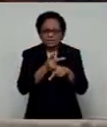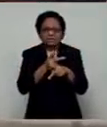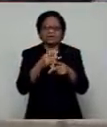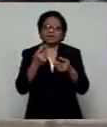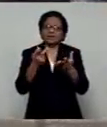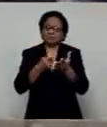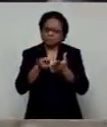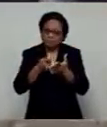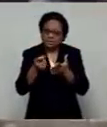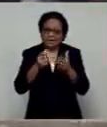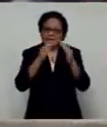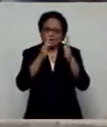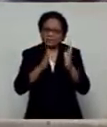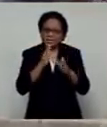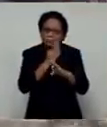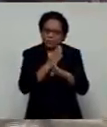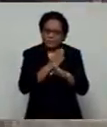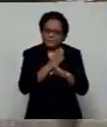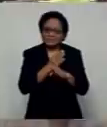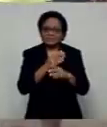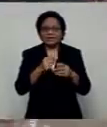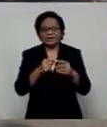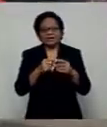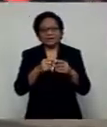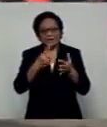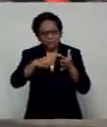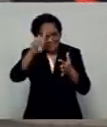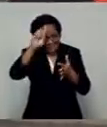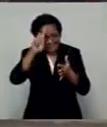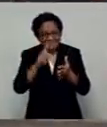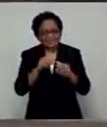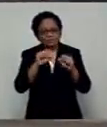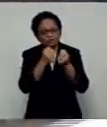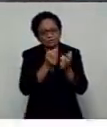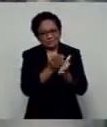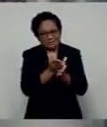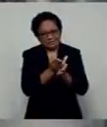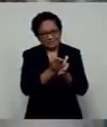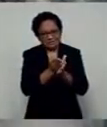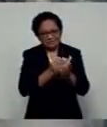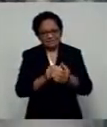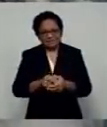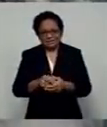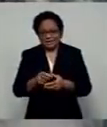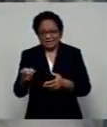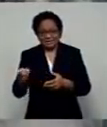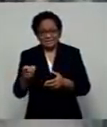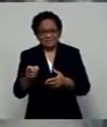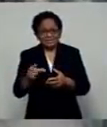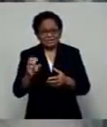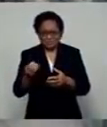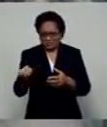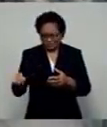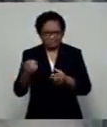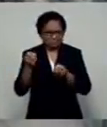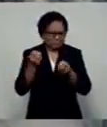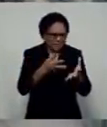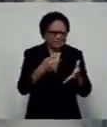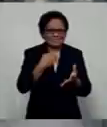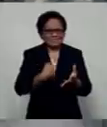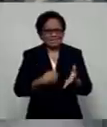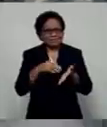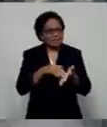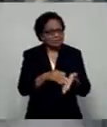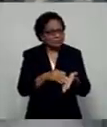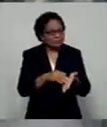housing, employment, education and social services. He adds with the values of self-help, solidarity and ethical values